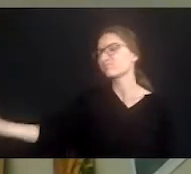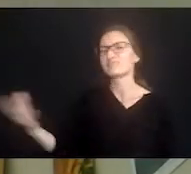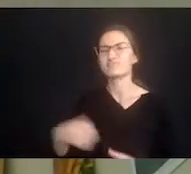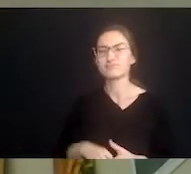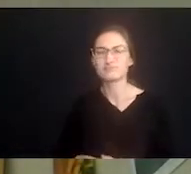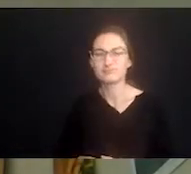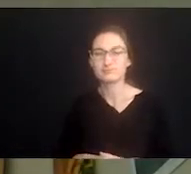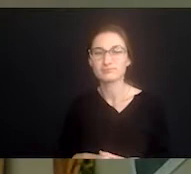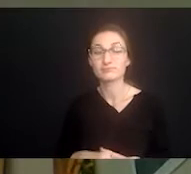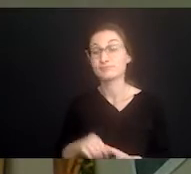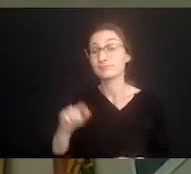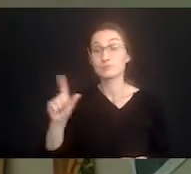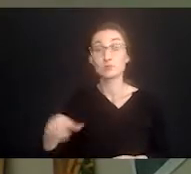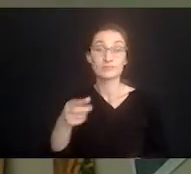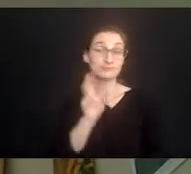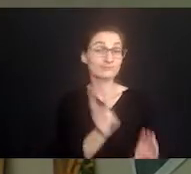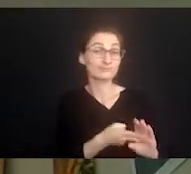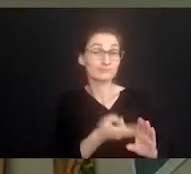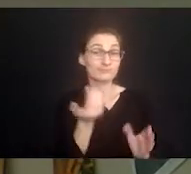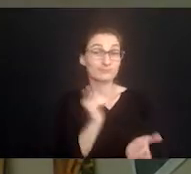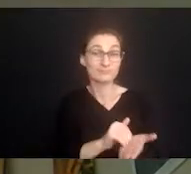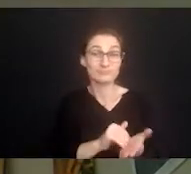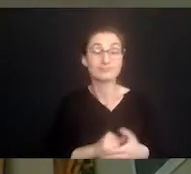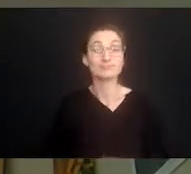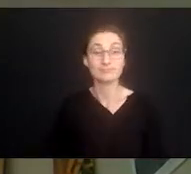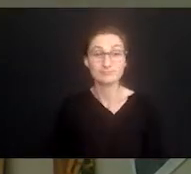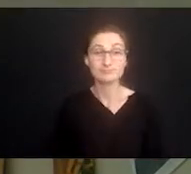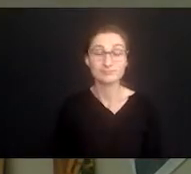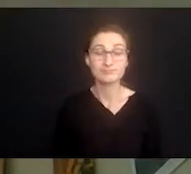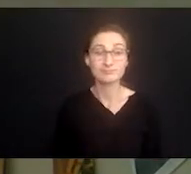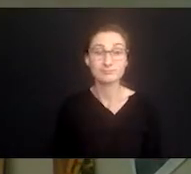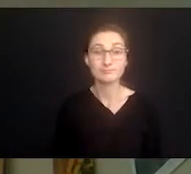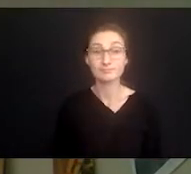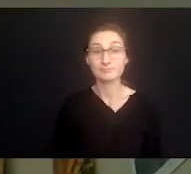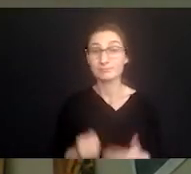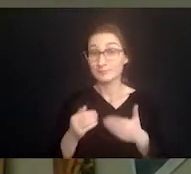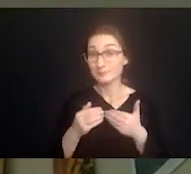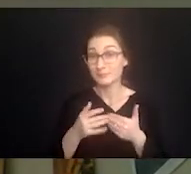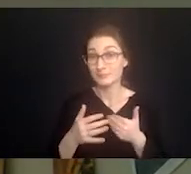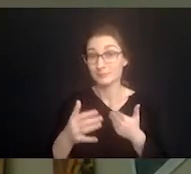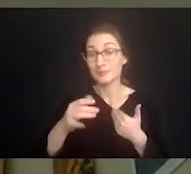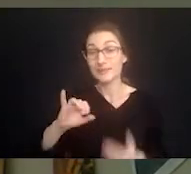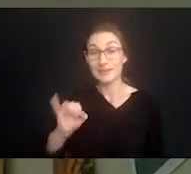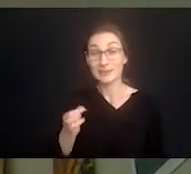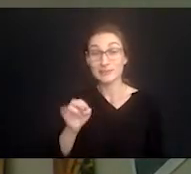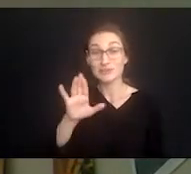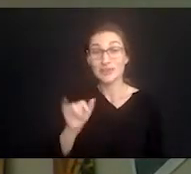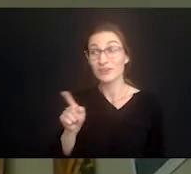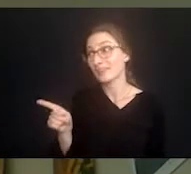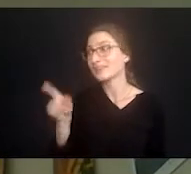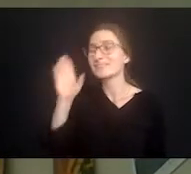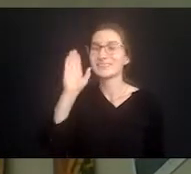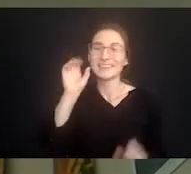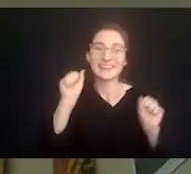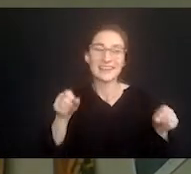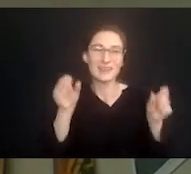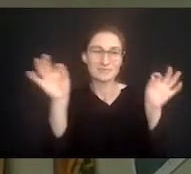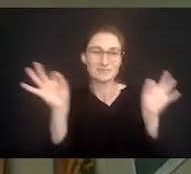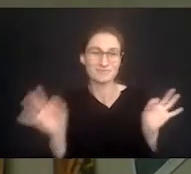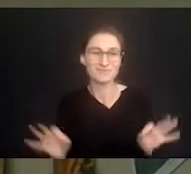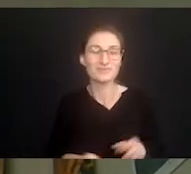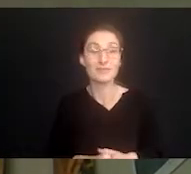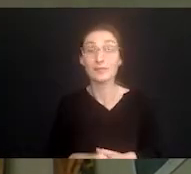figure it out and I rolled myself over to go back to sleep. From here, Jerry asked to pick up the story and share what happened.